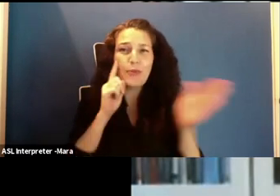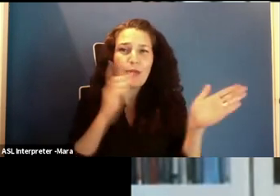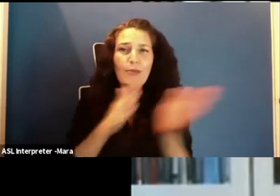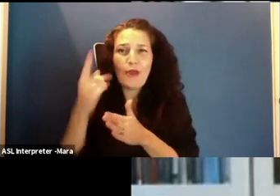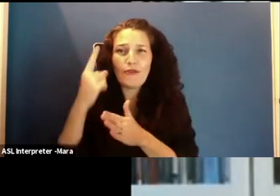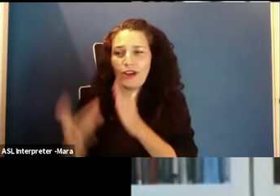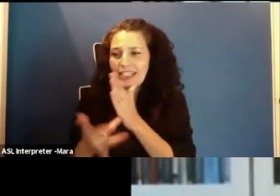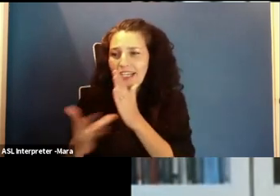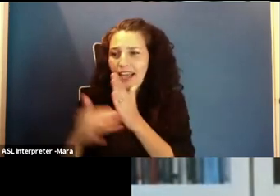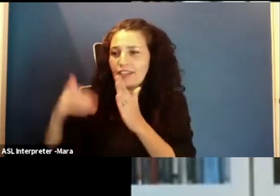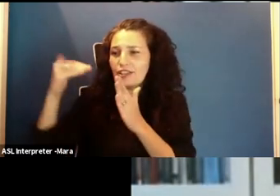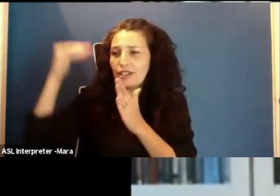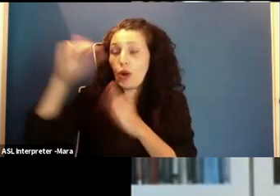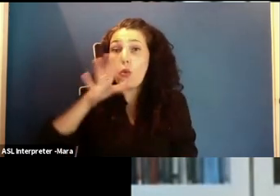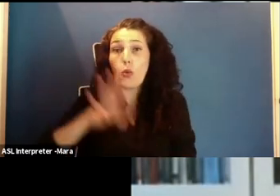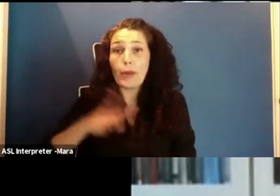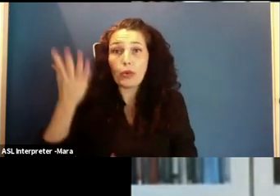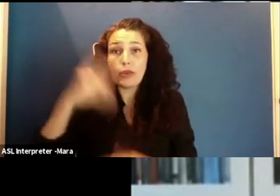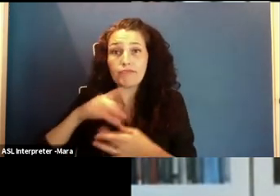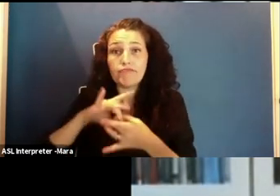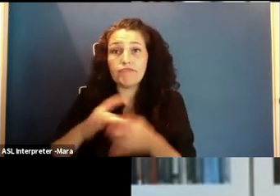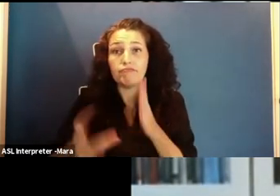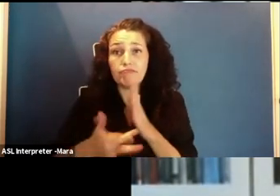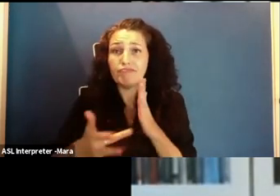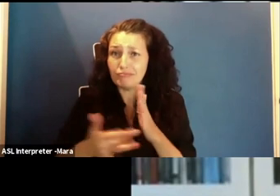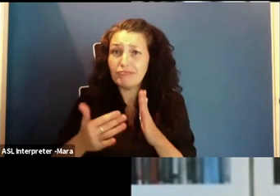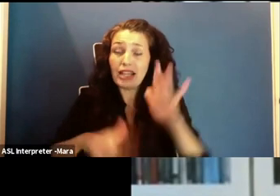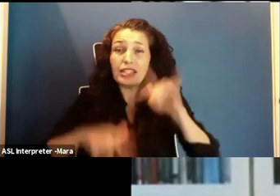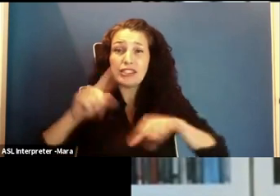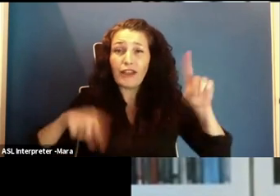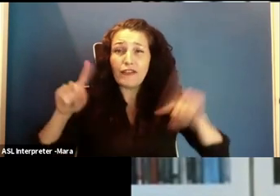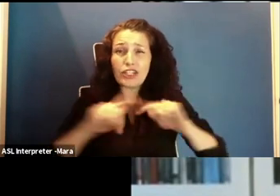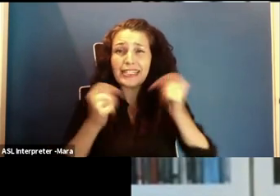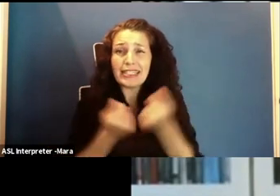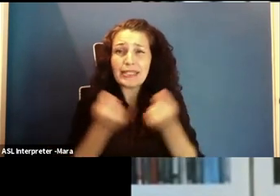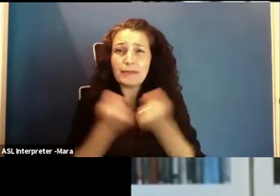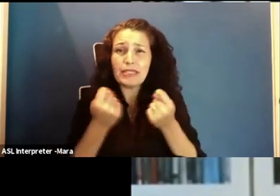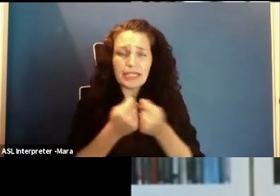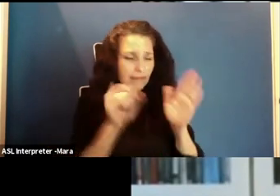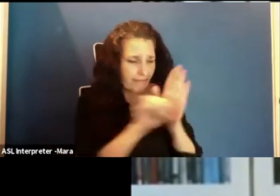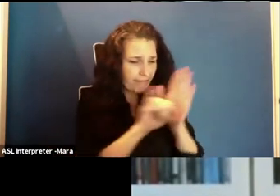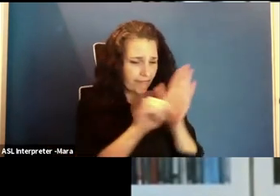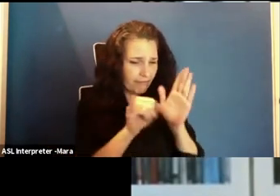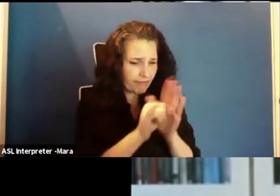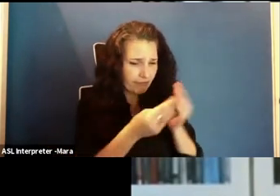is so important. We know that diverse teams can identify, assess, and solve problems more effectively. We also know if we want to build solutions that